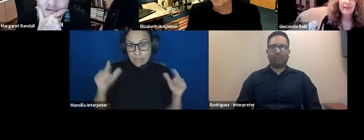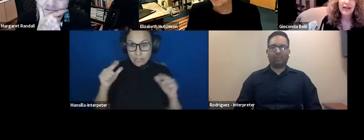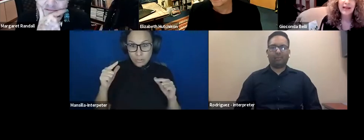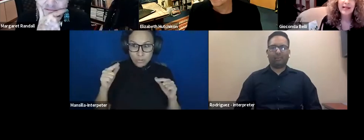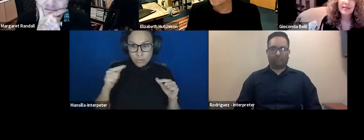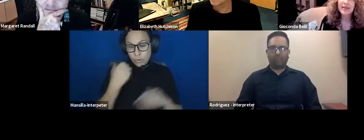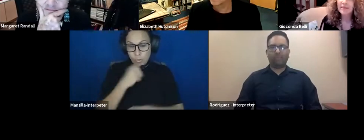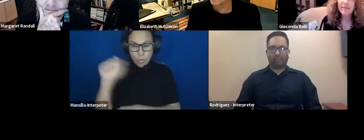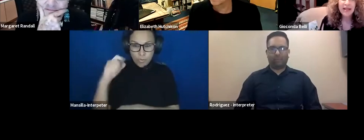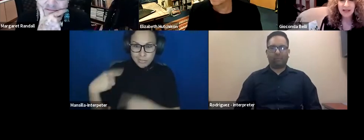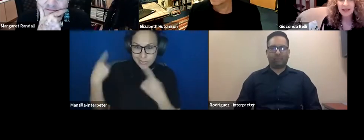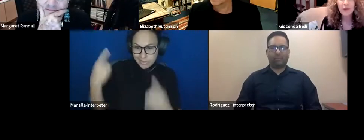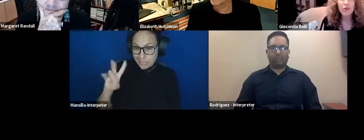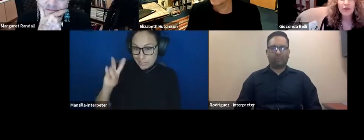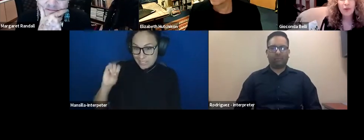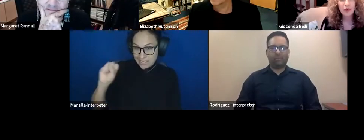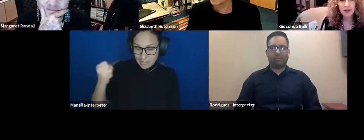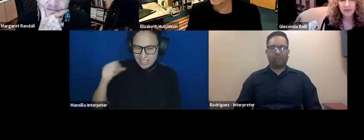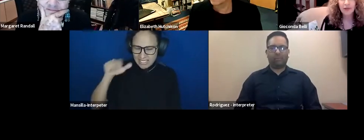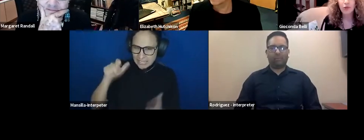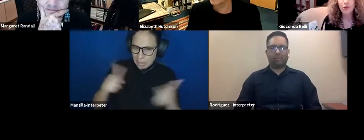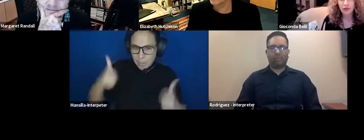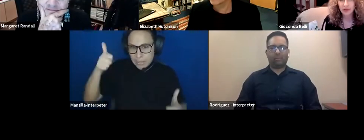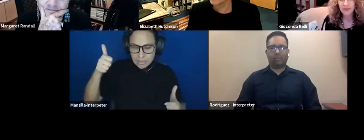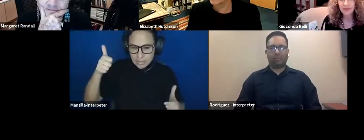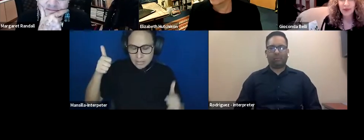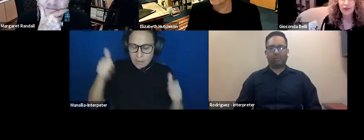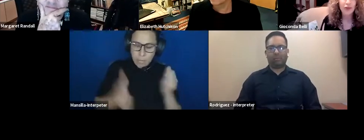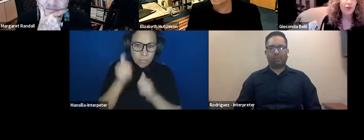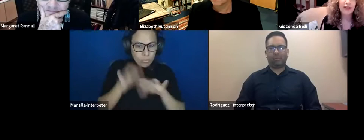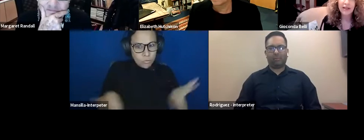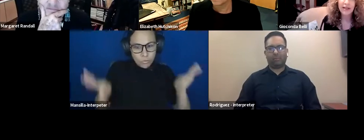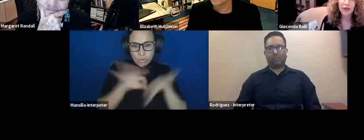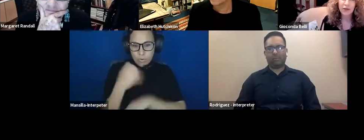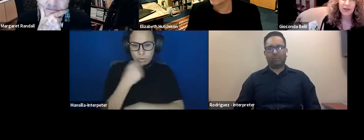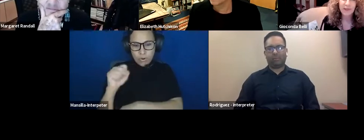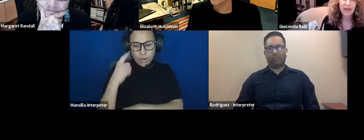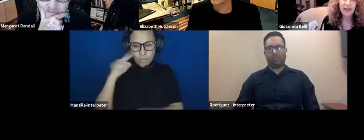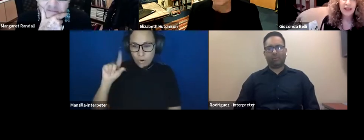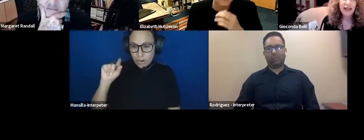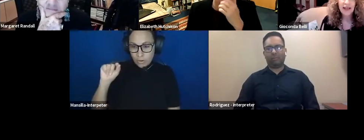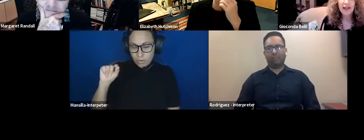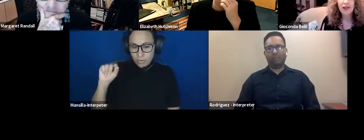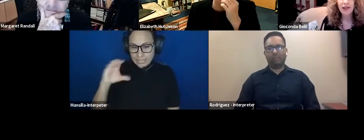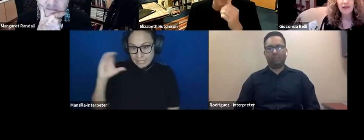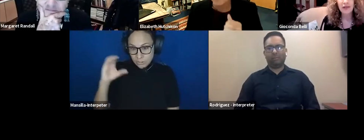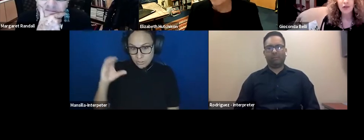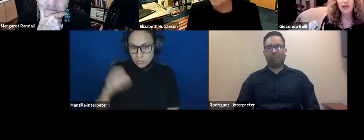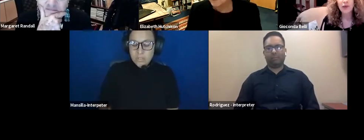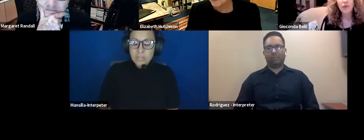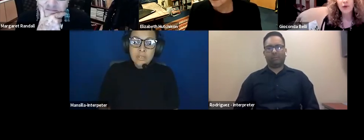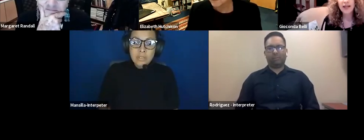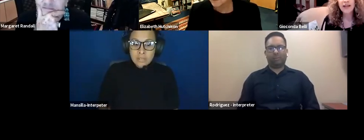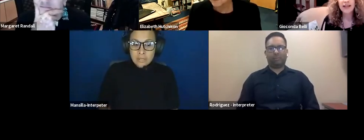is the biggest and most important revolution of the 20th century, and I feel